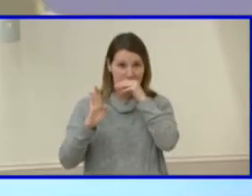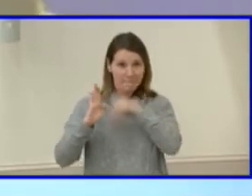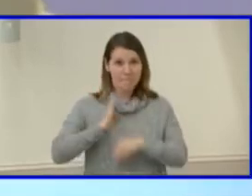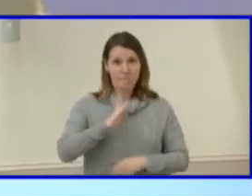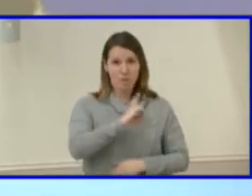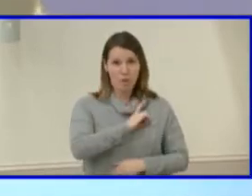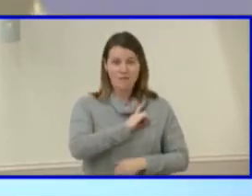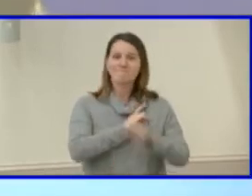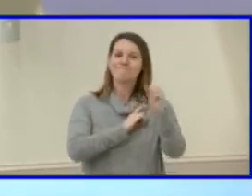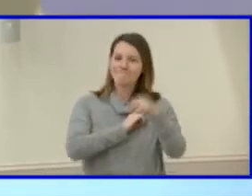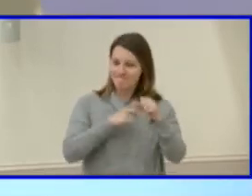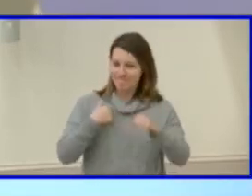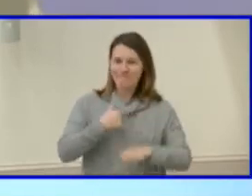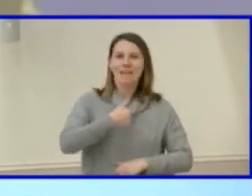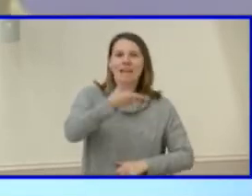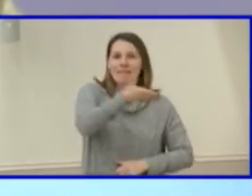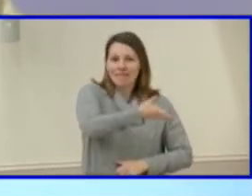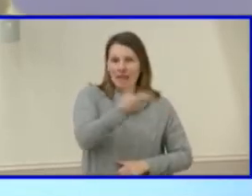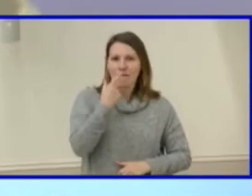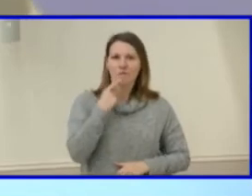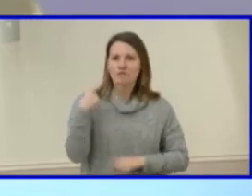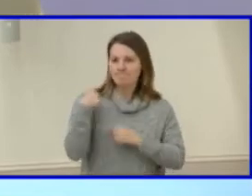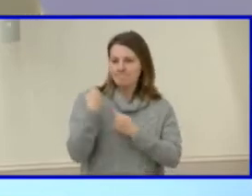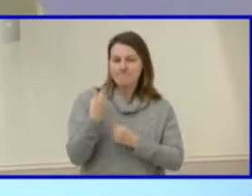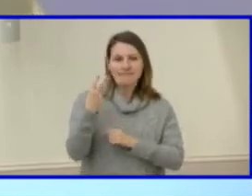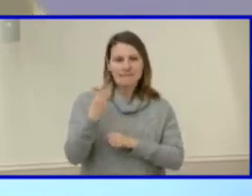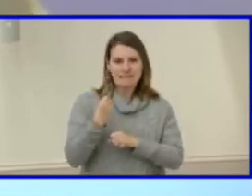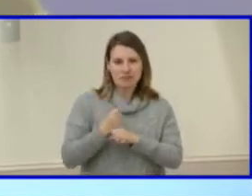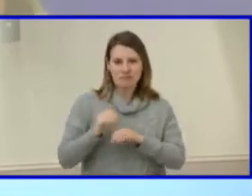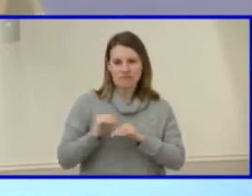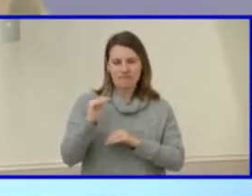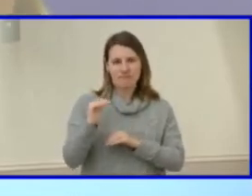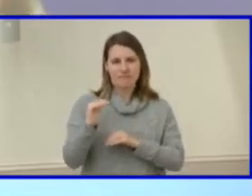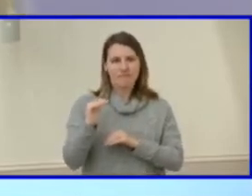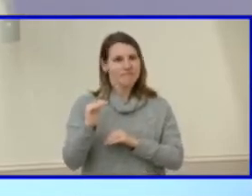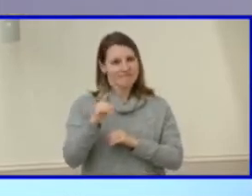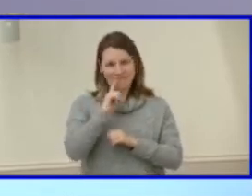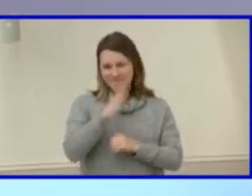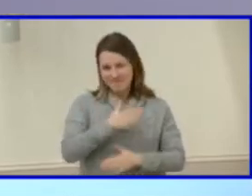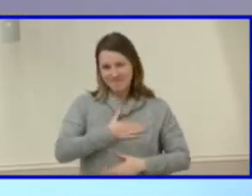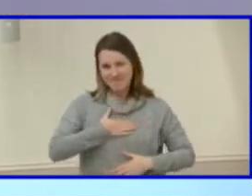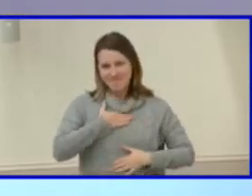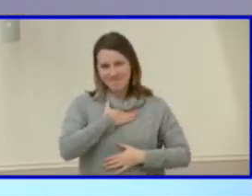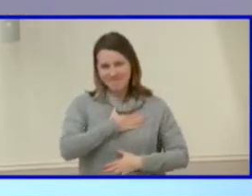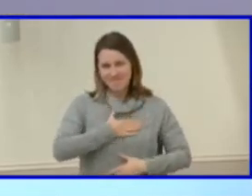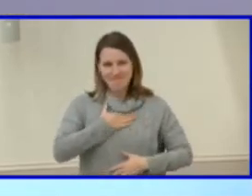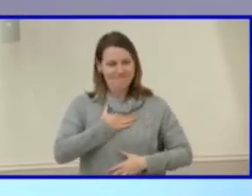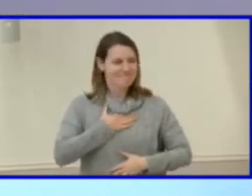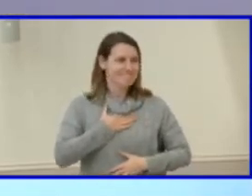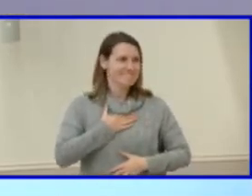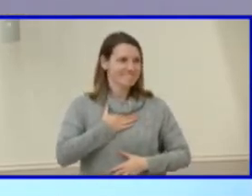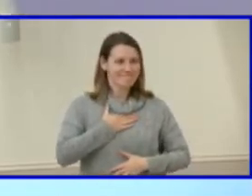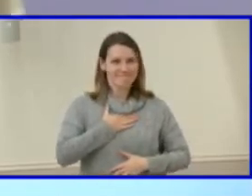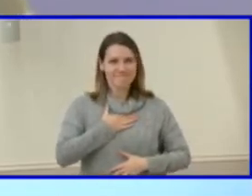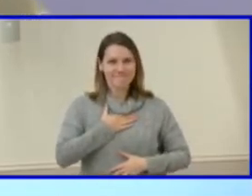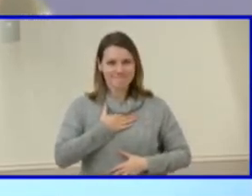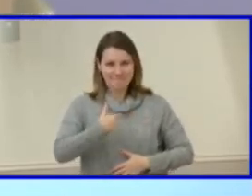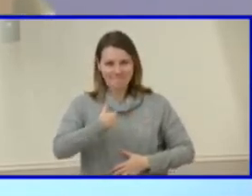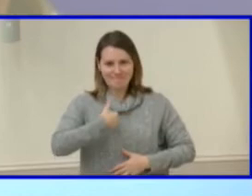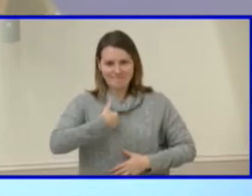for over six years now, and it is quite a joy to be the Henrico representative.